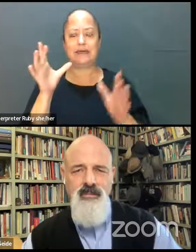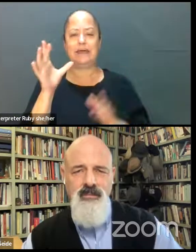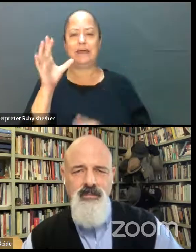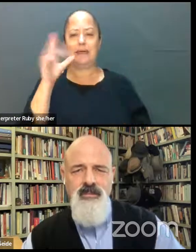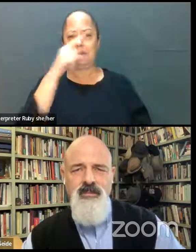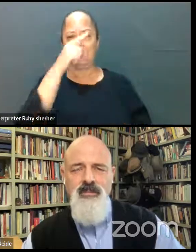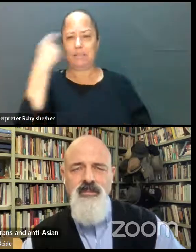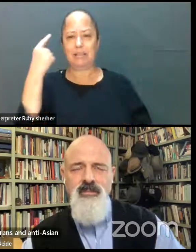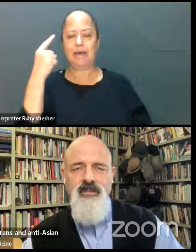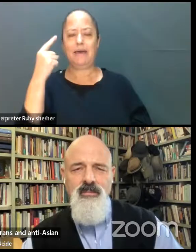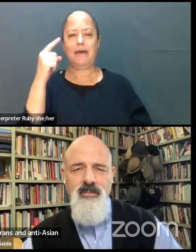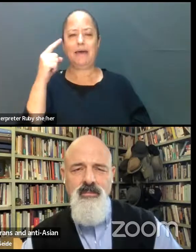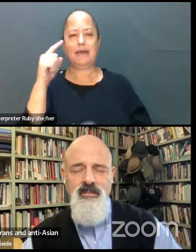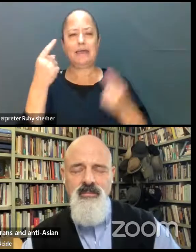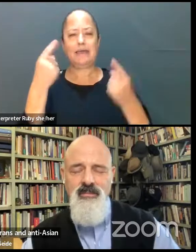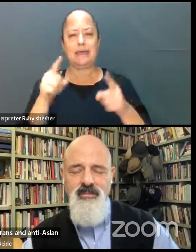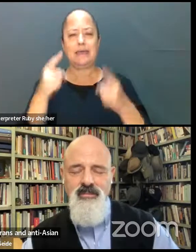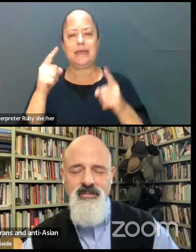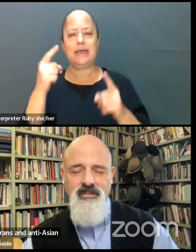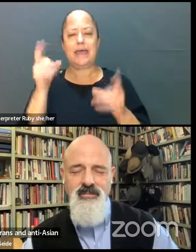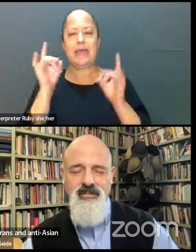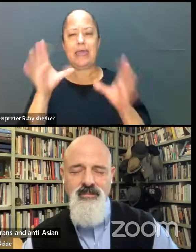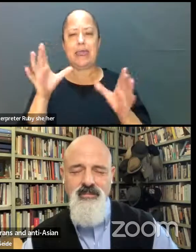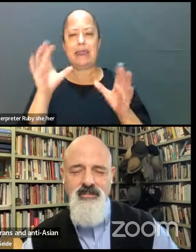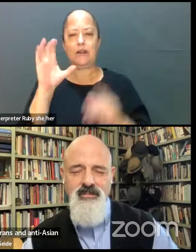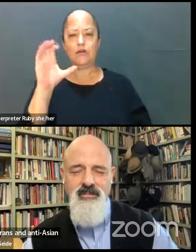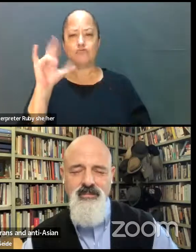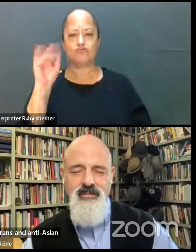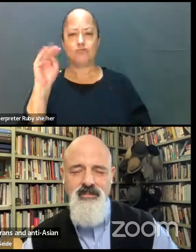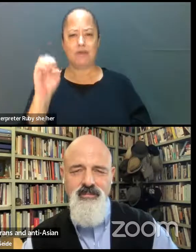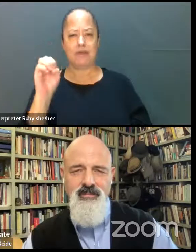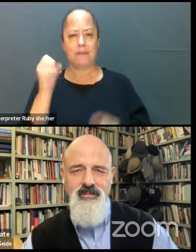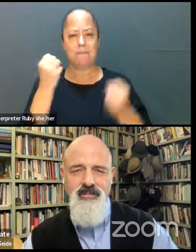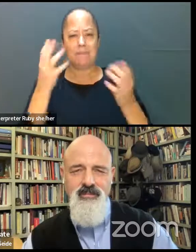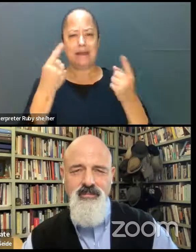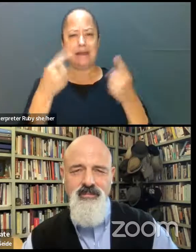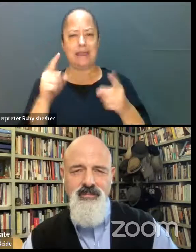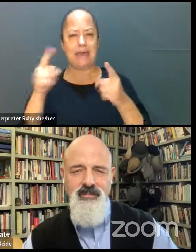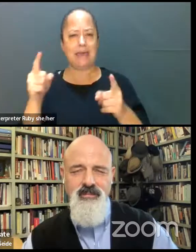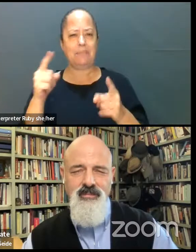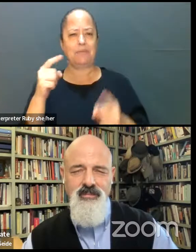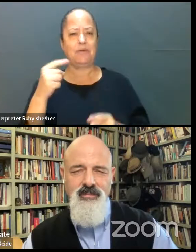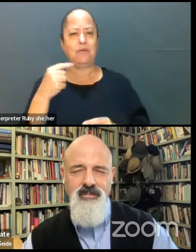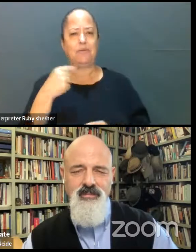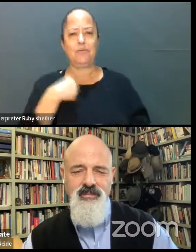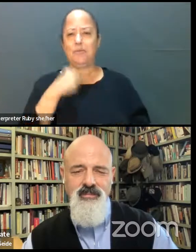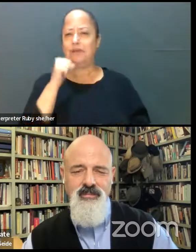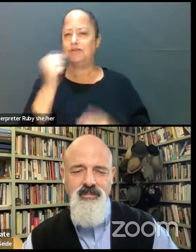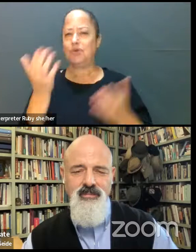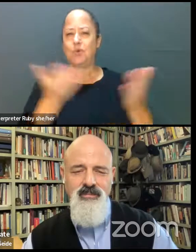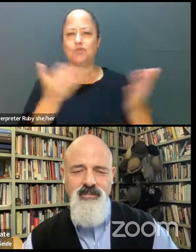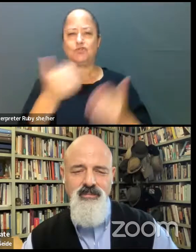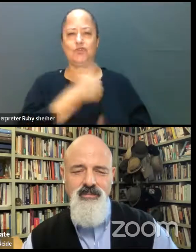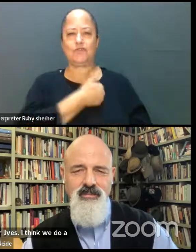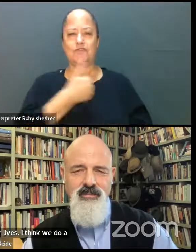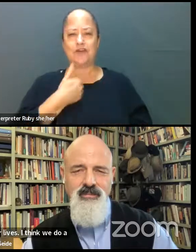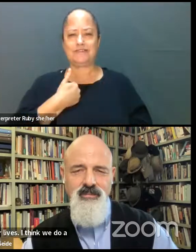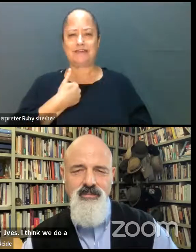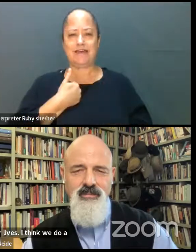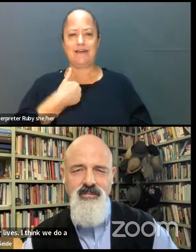happenings that are in our lives, right? And I think we do a disservice to ourselves and each other